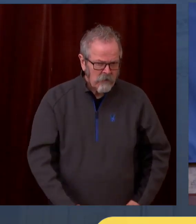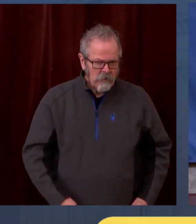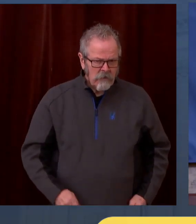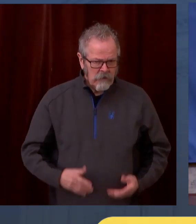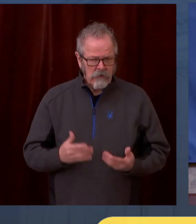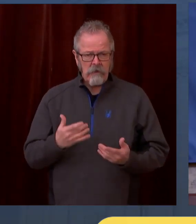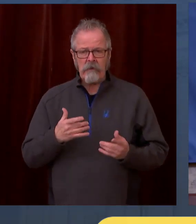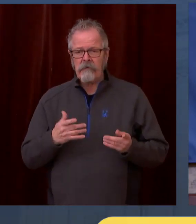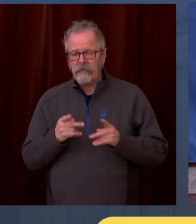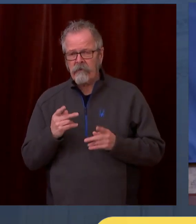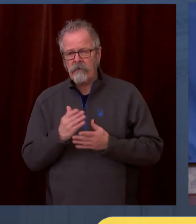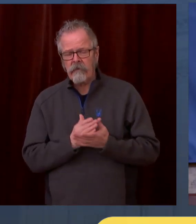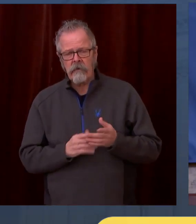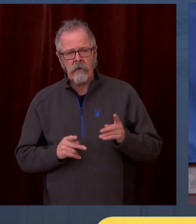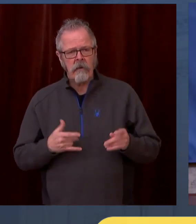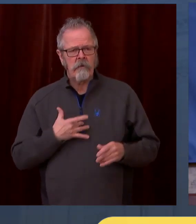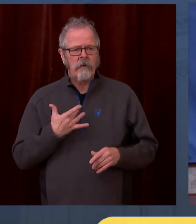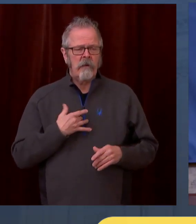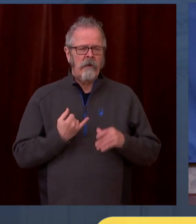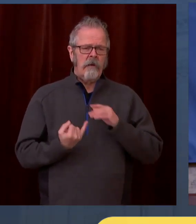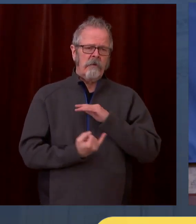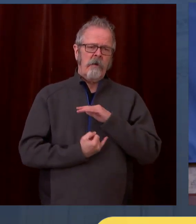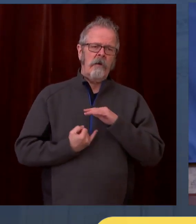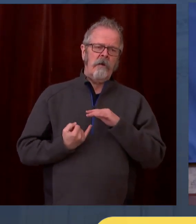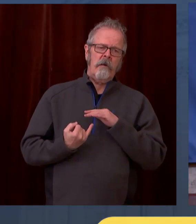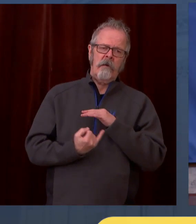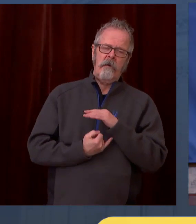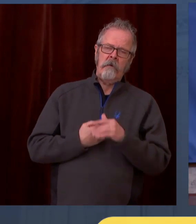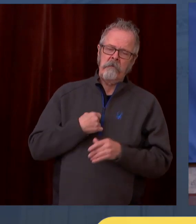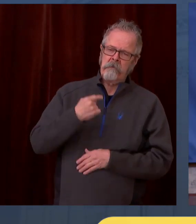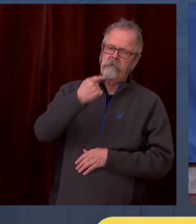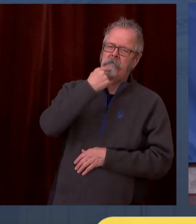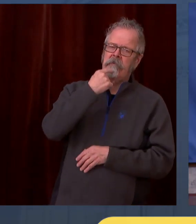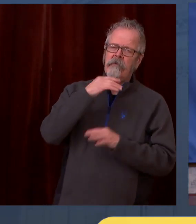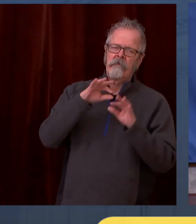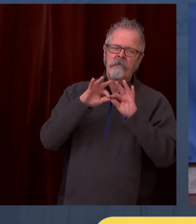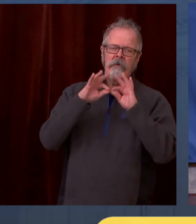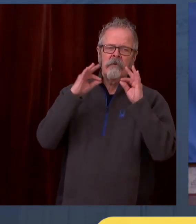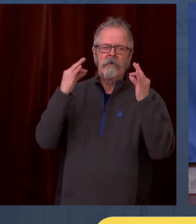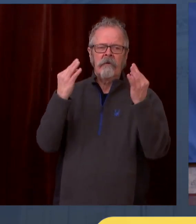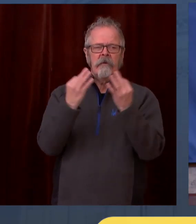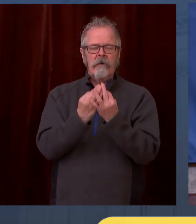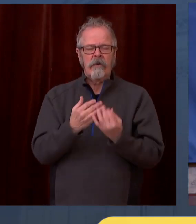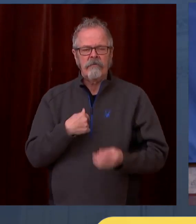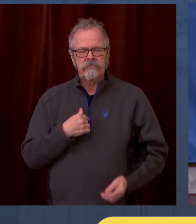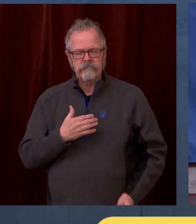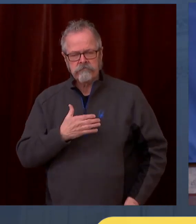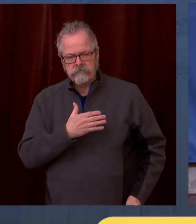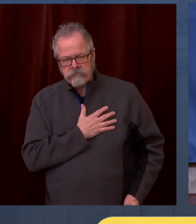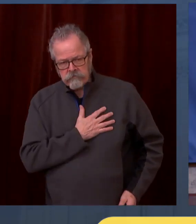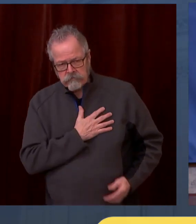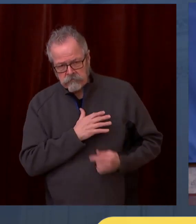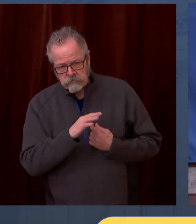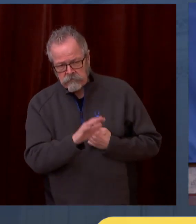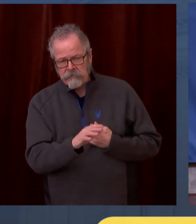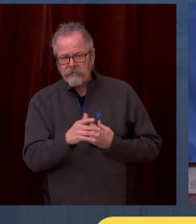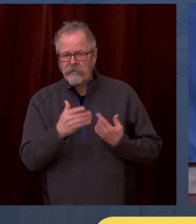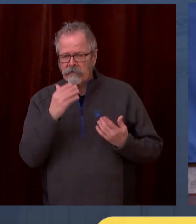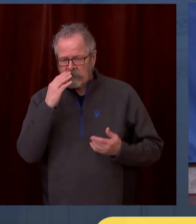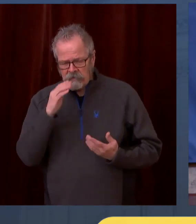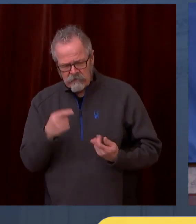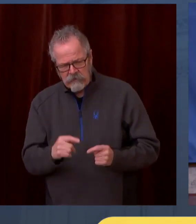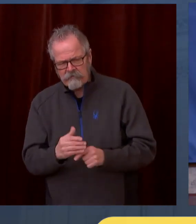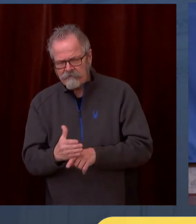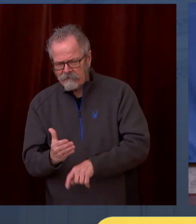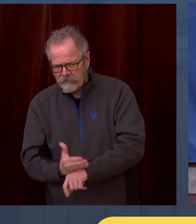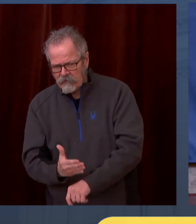we have made has allowed us to do this again, being able to do this is because Washingtonians are wearing masks because they're